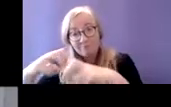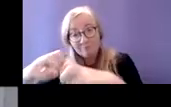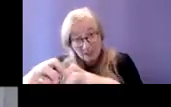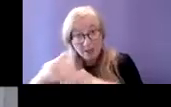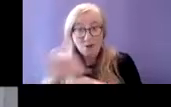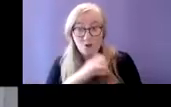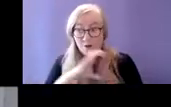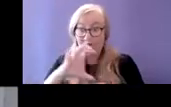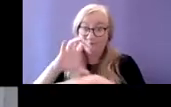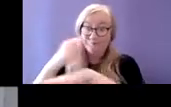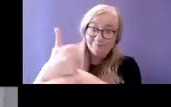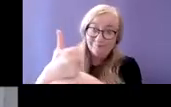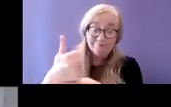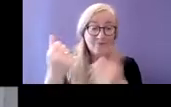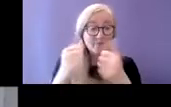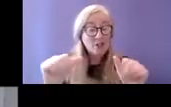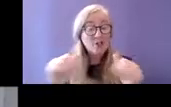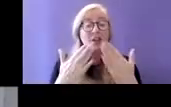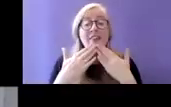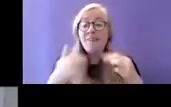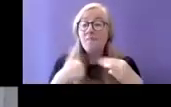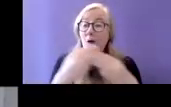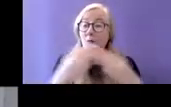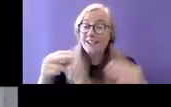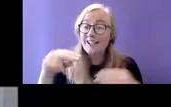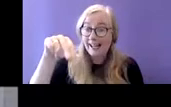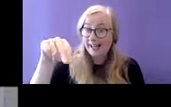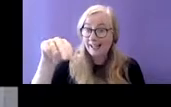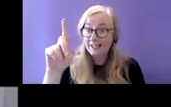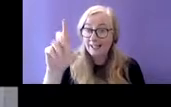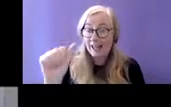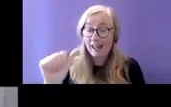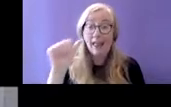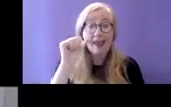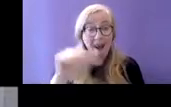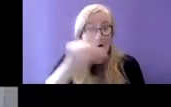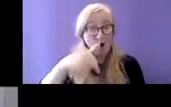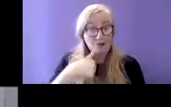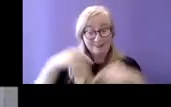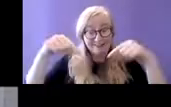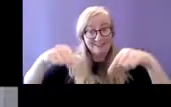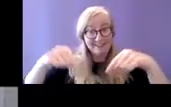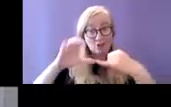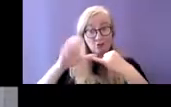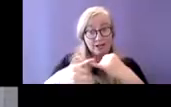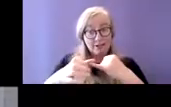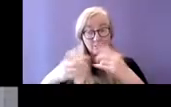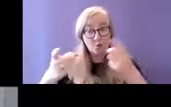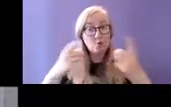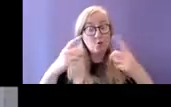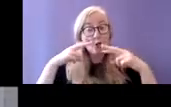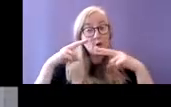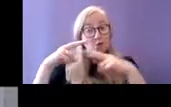well to the NDA for allowing us this opportunity to do the research I hope that this research